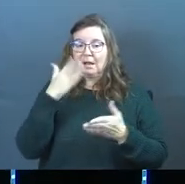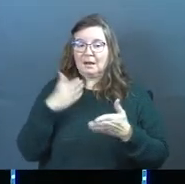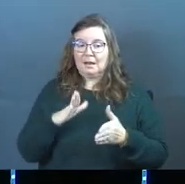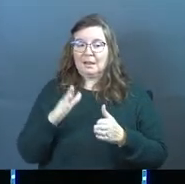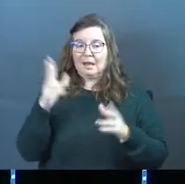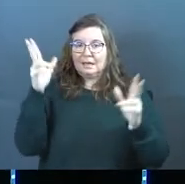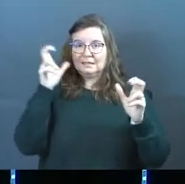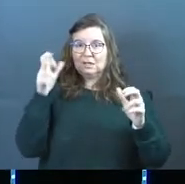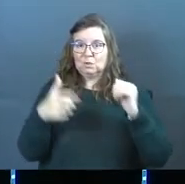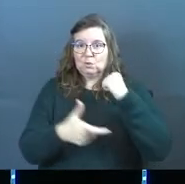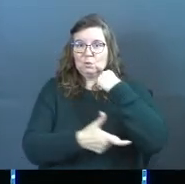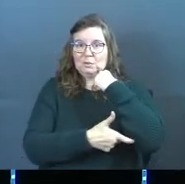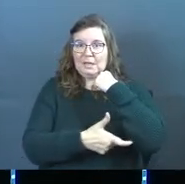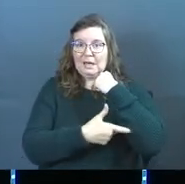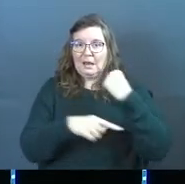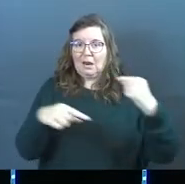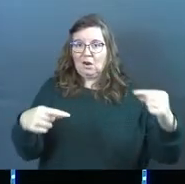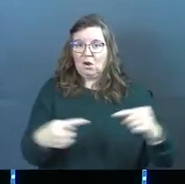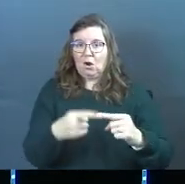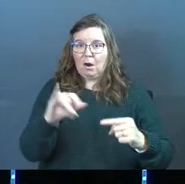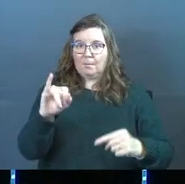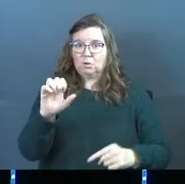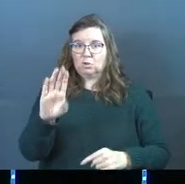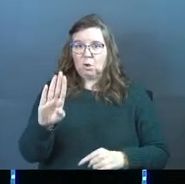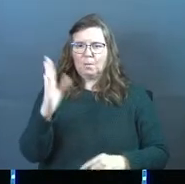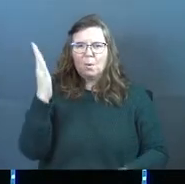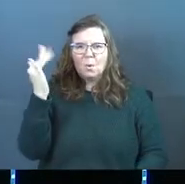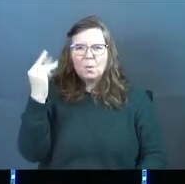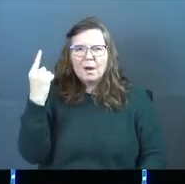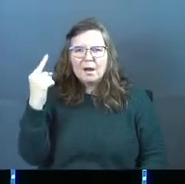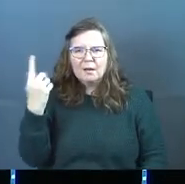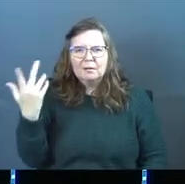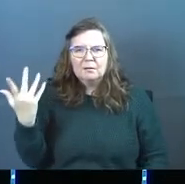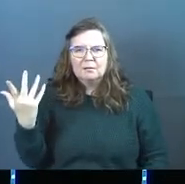to tempt and harm Job. Why?